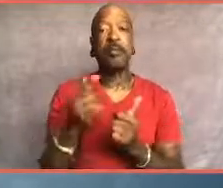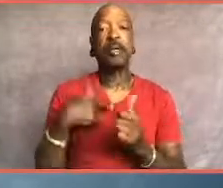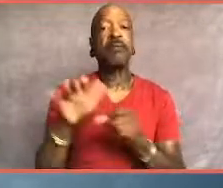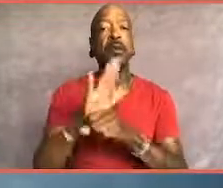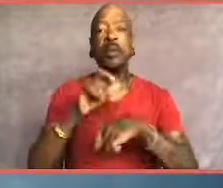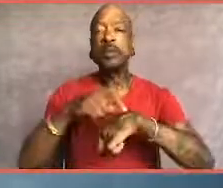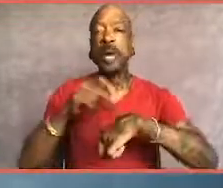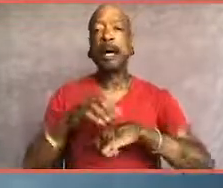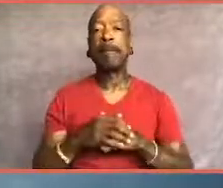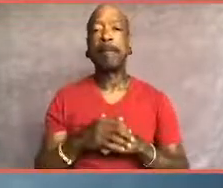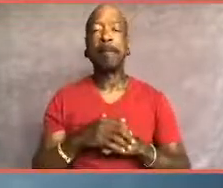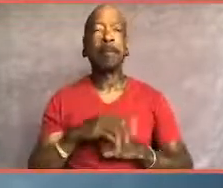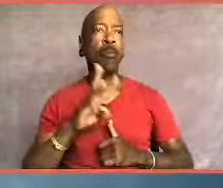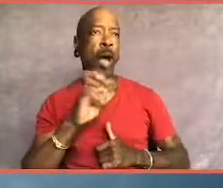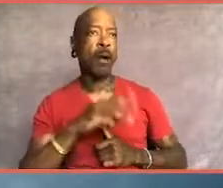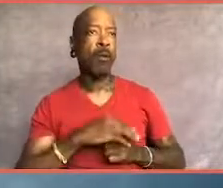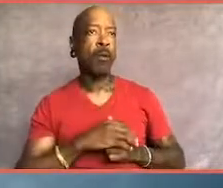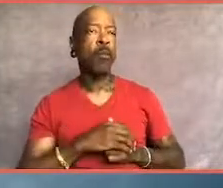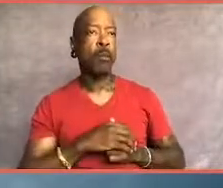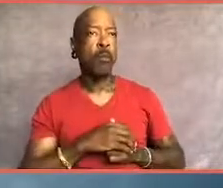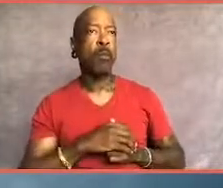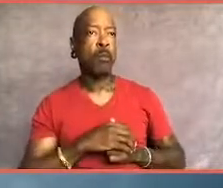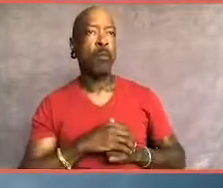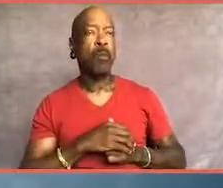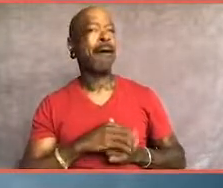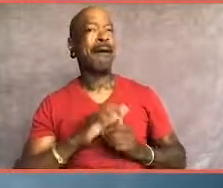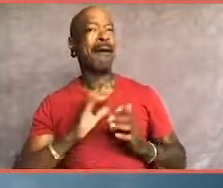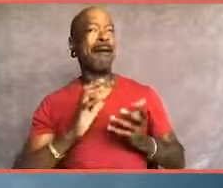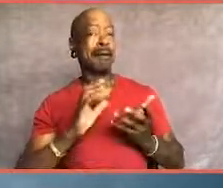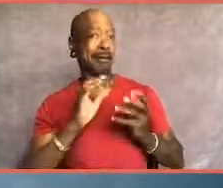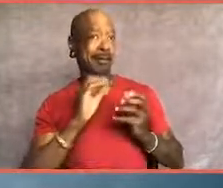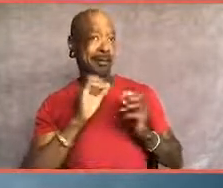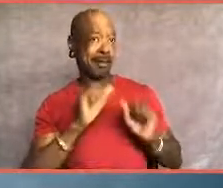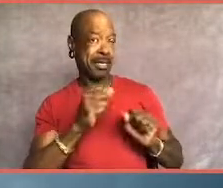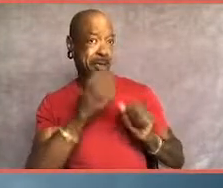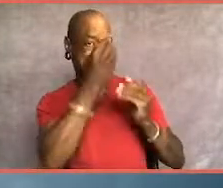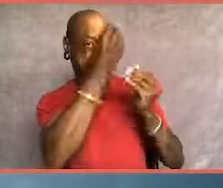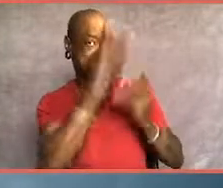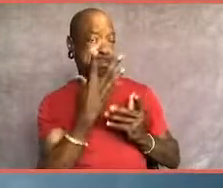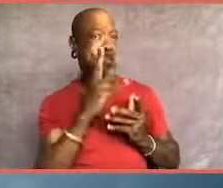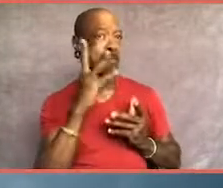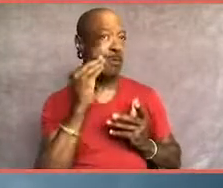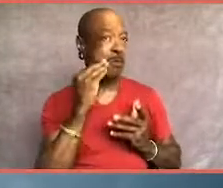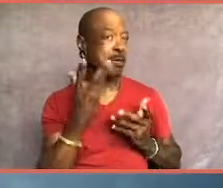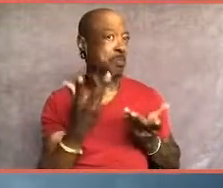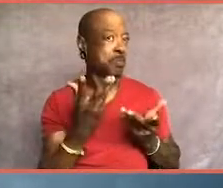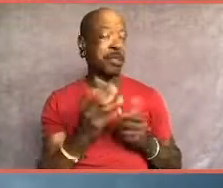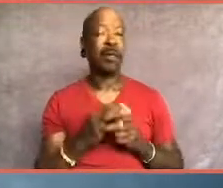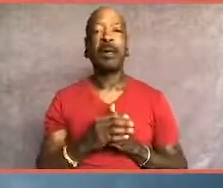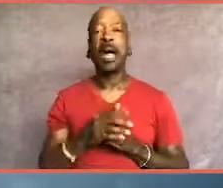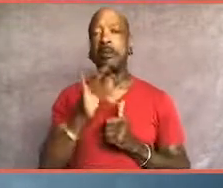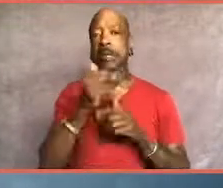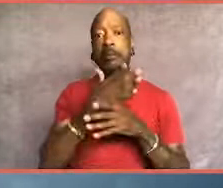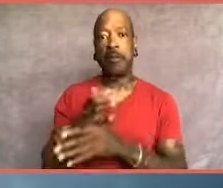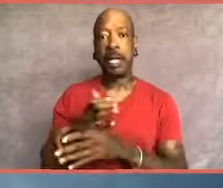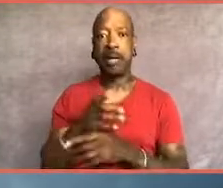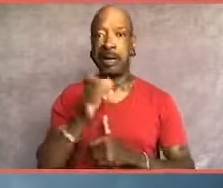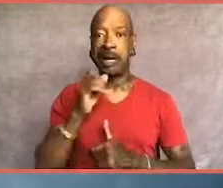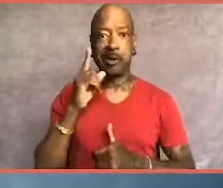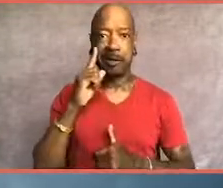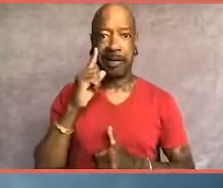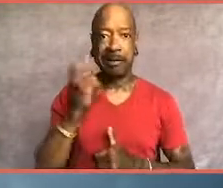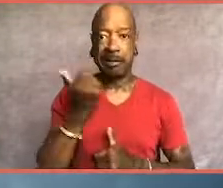then. Wow. And can you tell me about that experience? I wasn't prepared. Yeah. And I don't think anyone